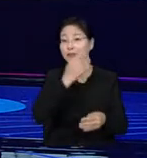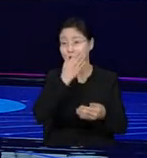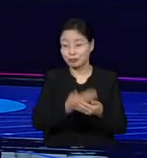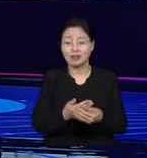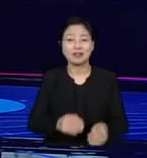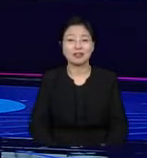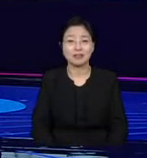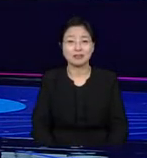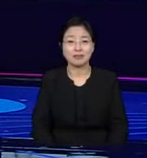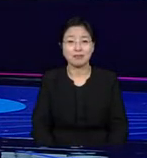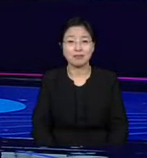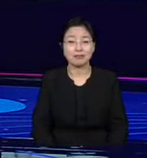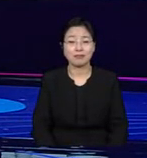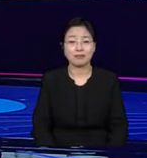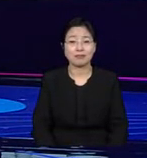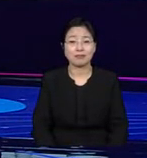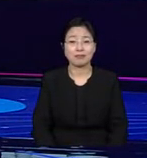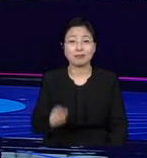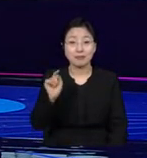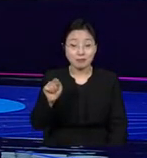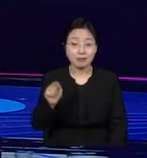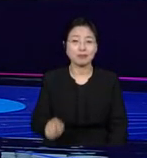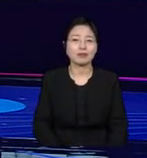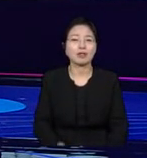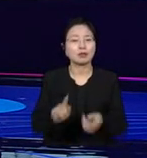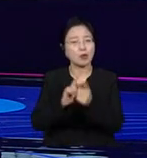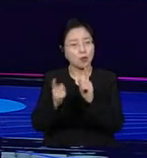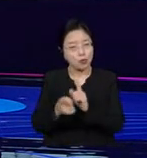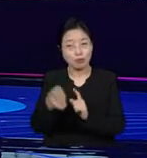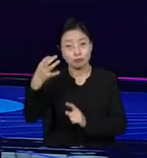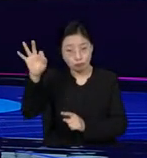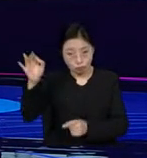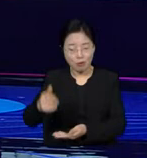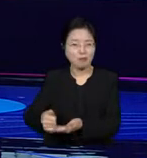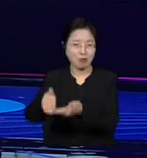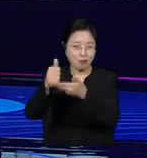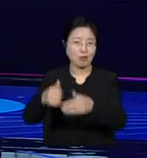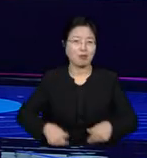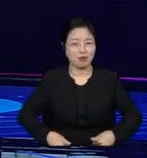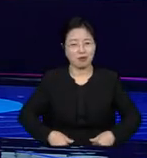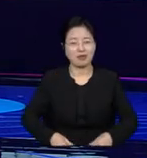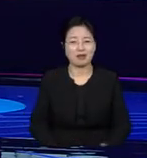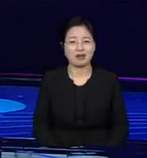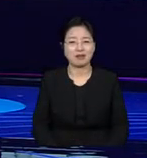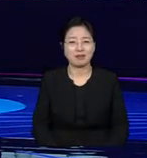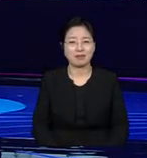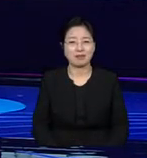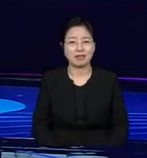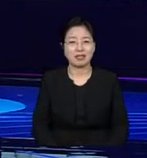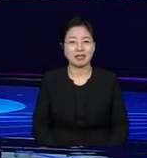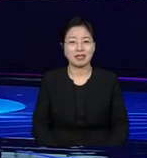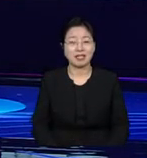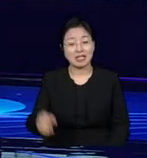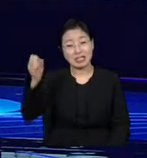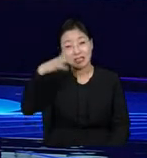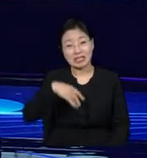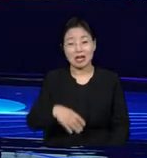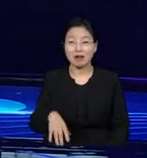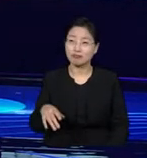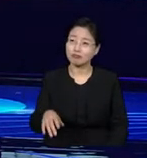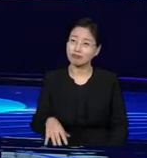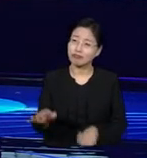to accept me. And honestly, who wants to be tolerated? I may not agree with you,